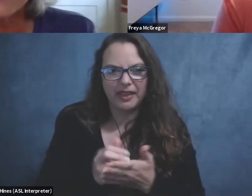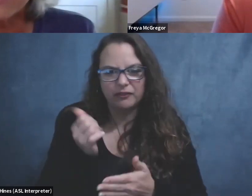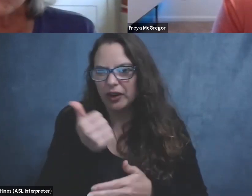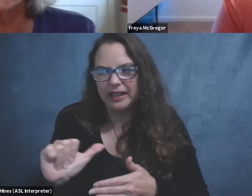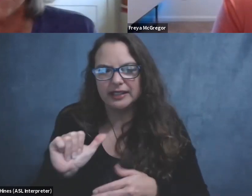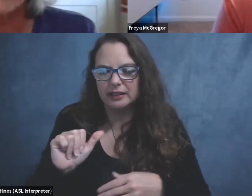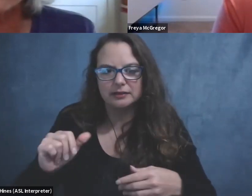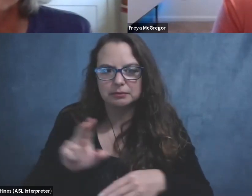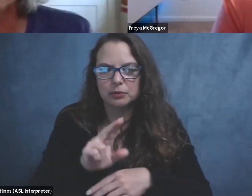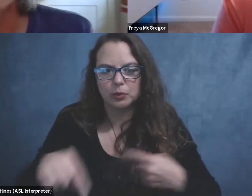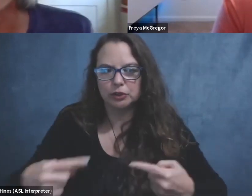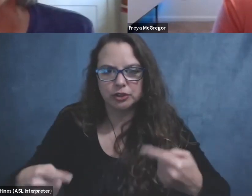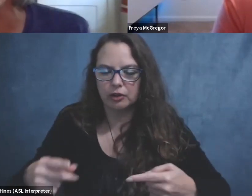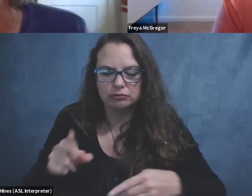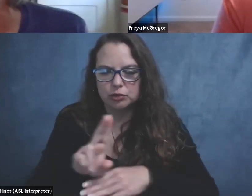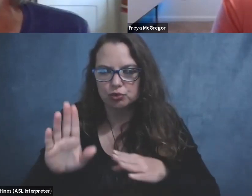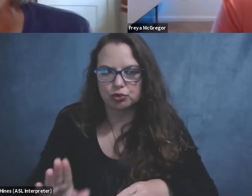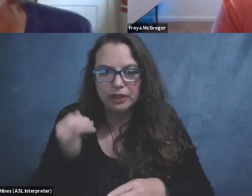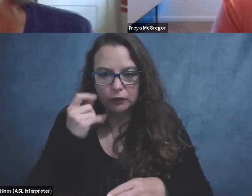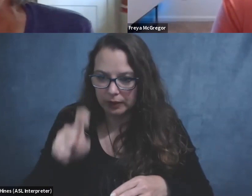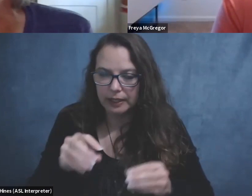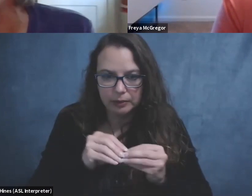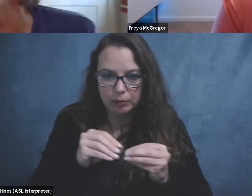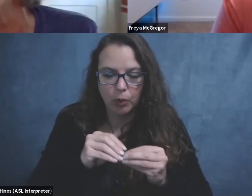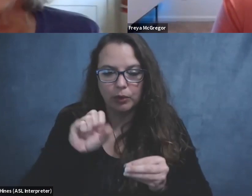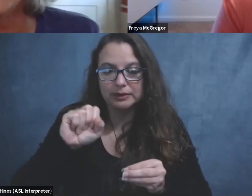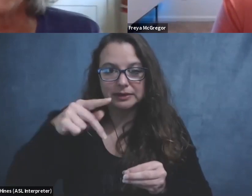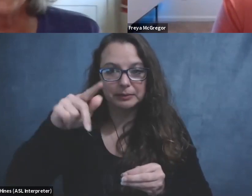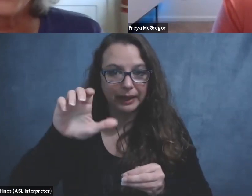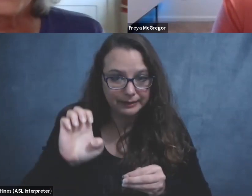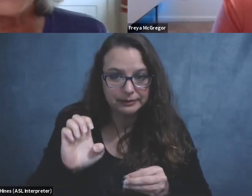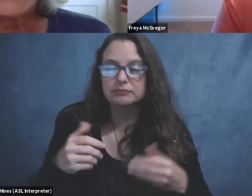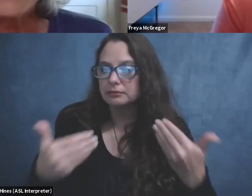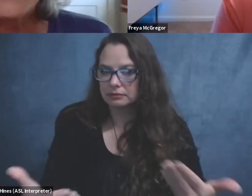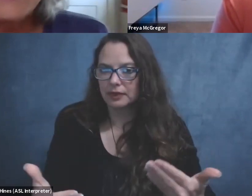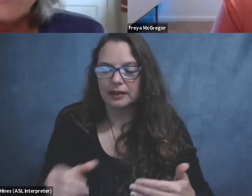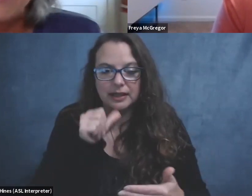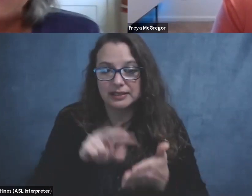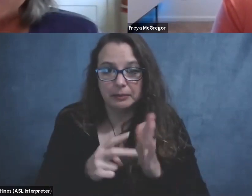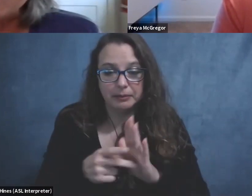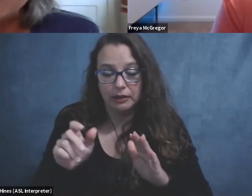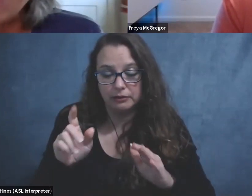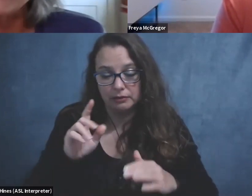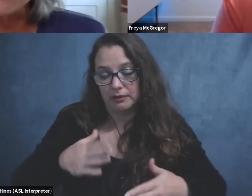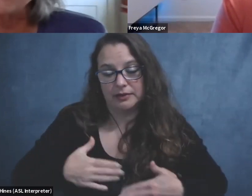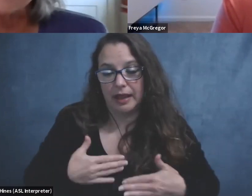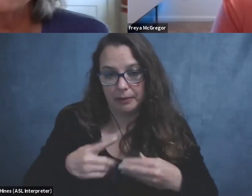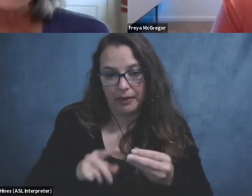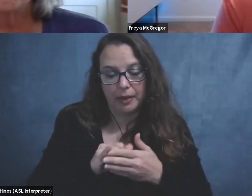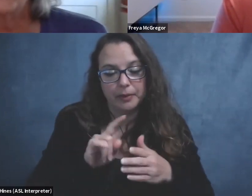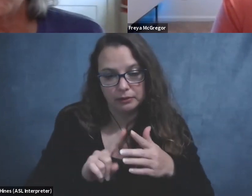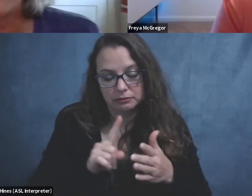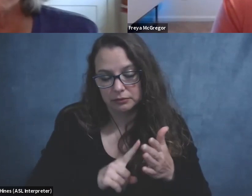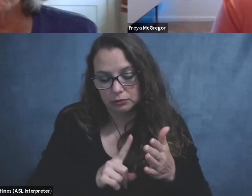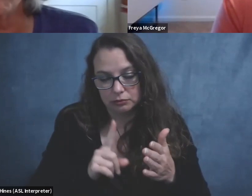upon yourself to get more space. That doesn't mean we can be happy about it, but you know, do what you need. Um, and then other tips,